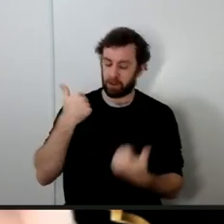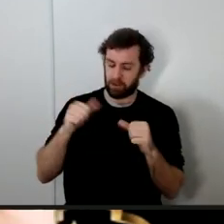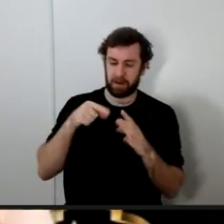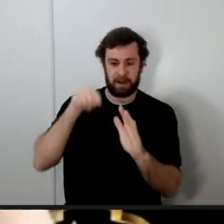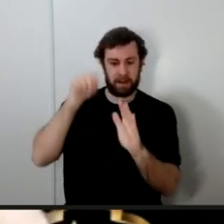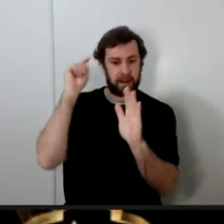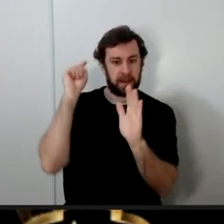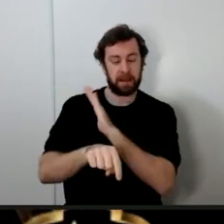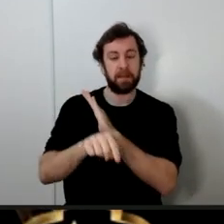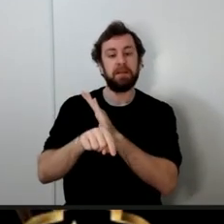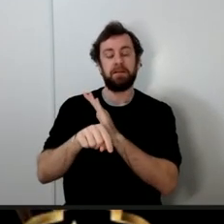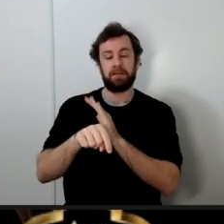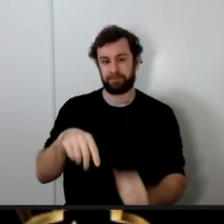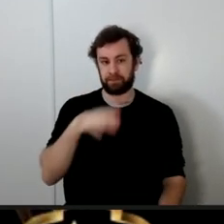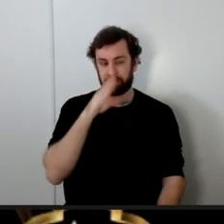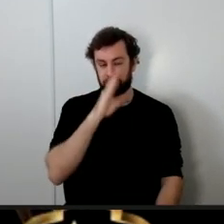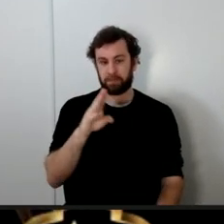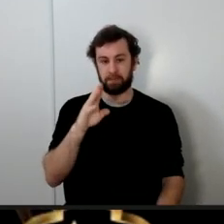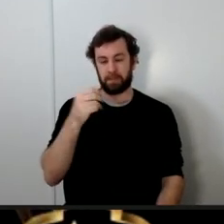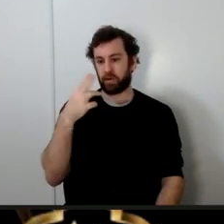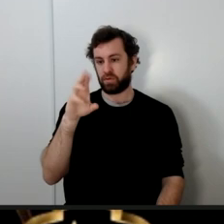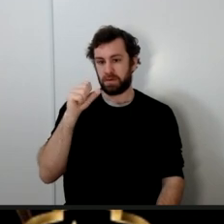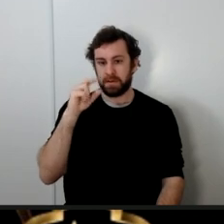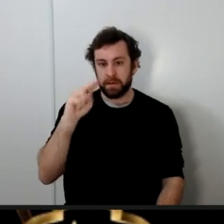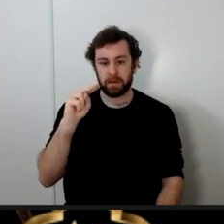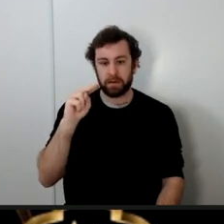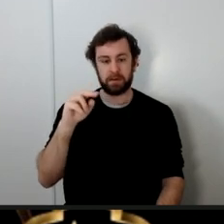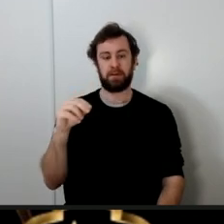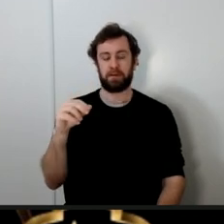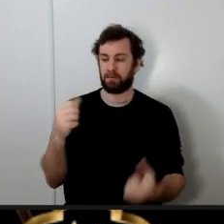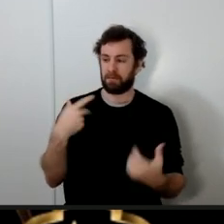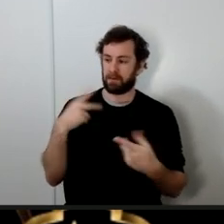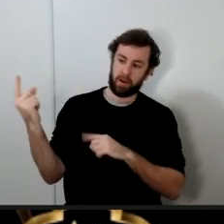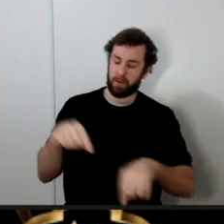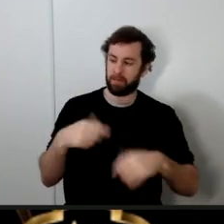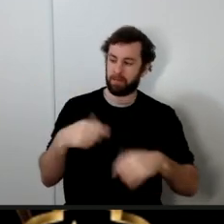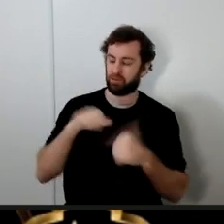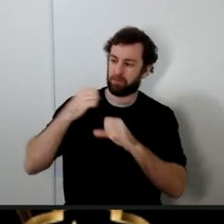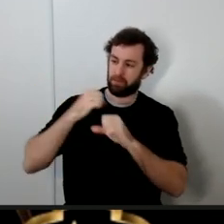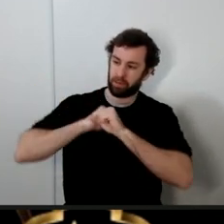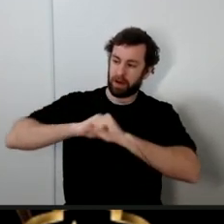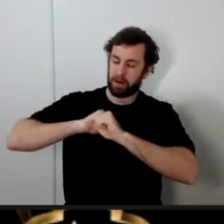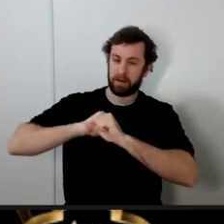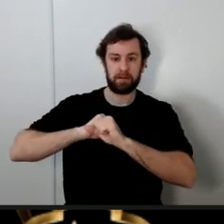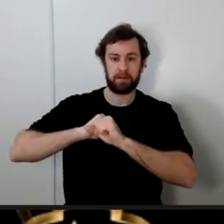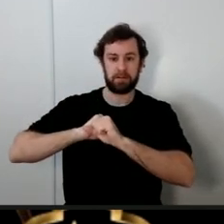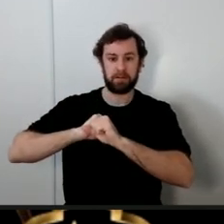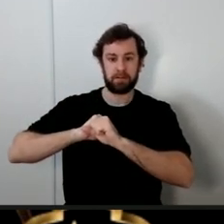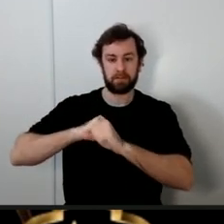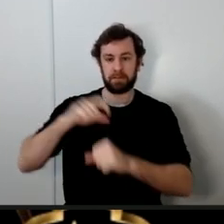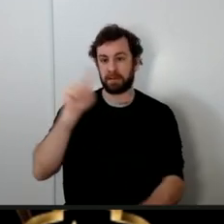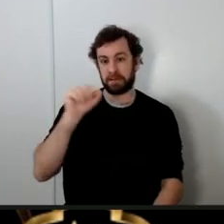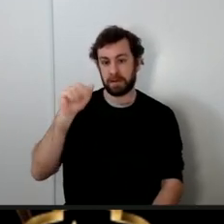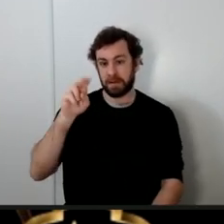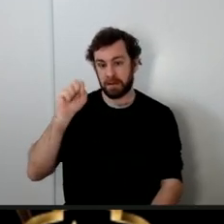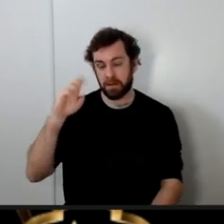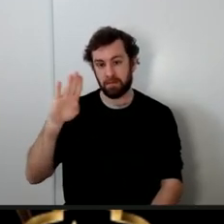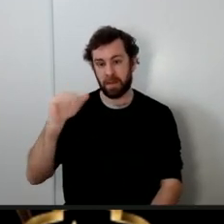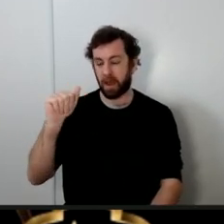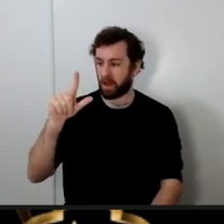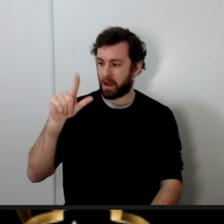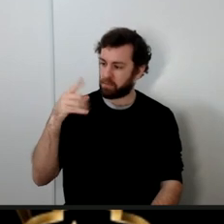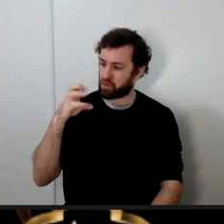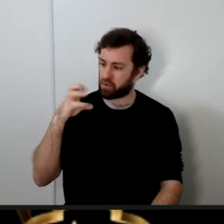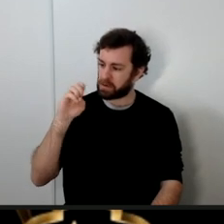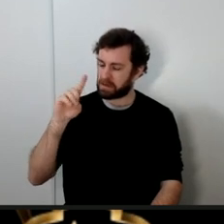Zainab would come and protect him now someone could say how come Imam Zain Al-Abidin is not defending his aunt my